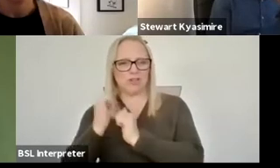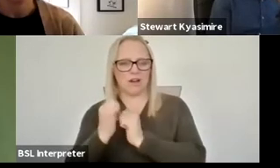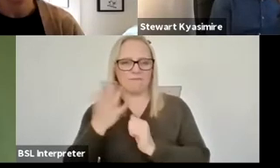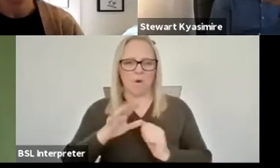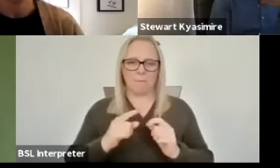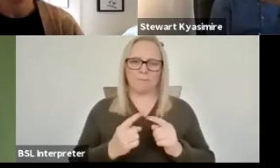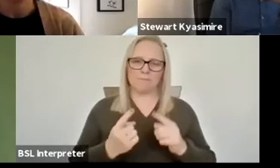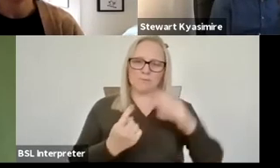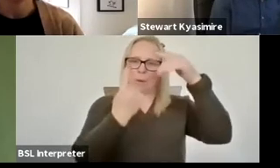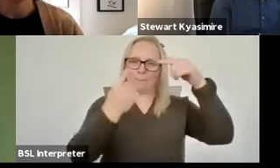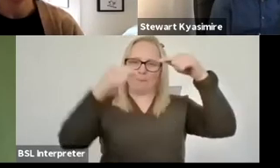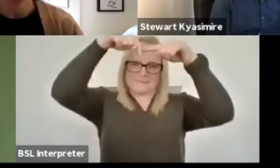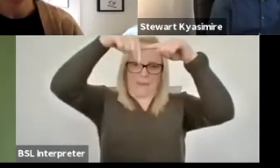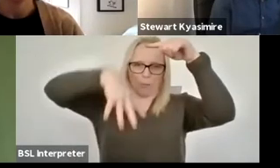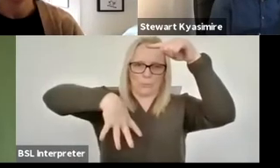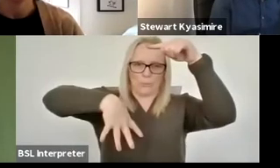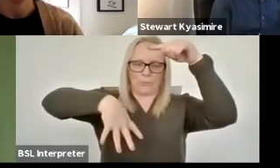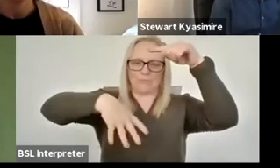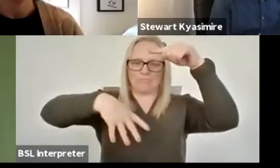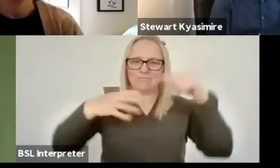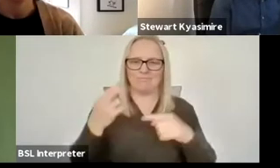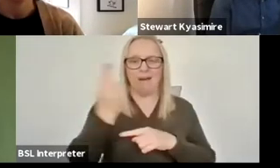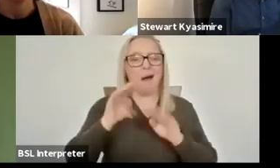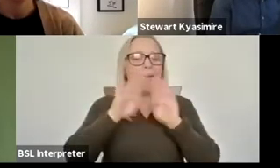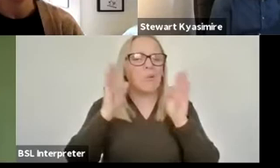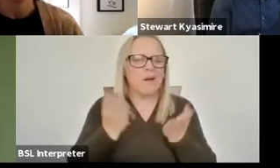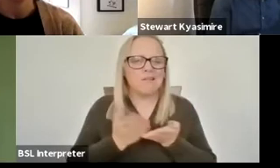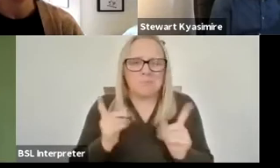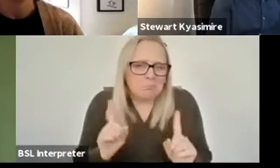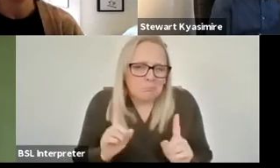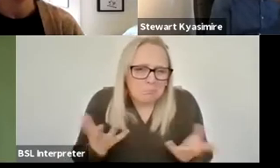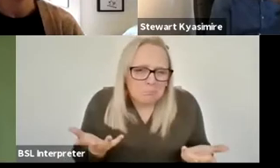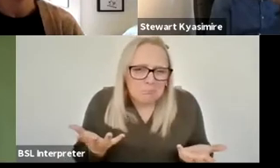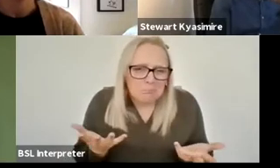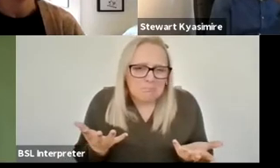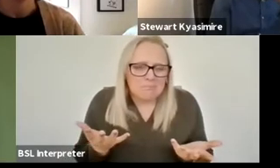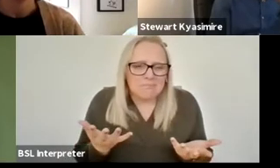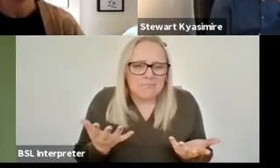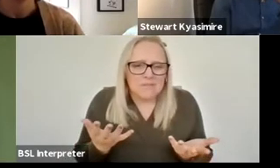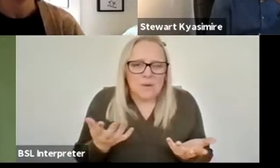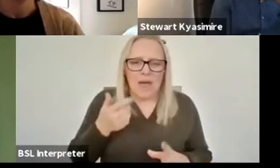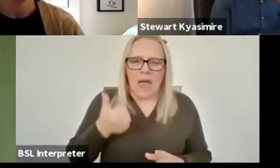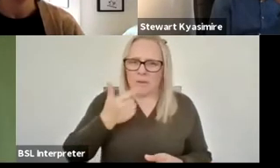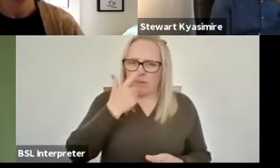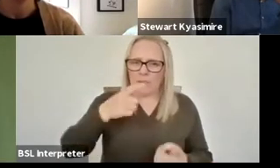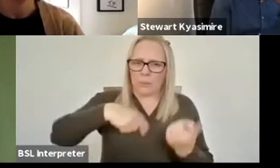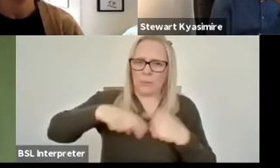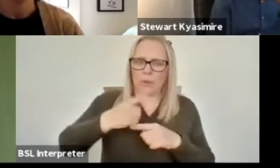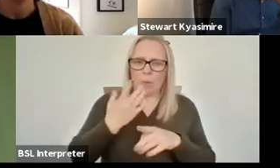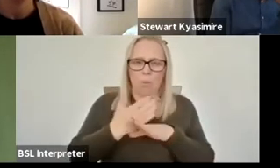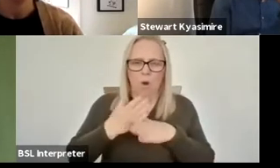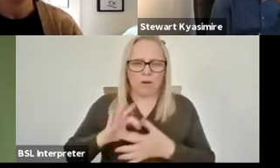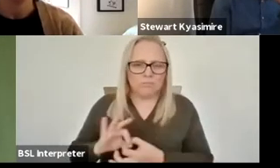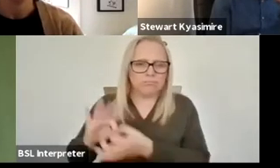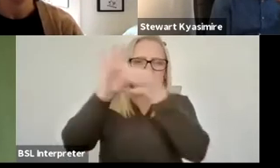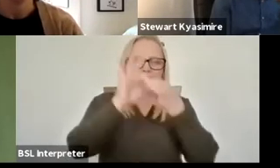um art world what what what are the ways can we can we can we work within how can we make systems